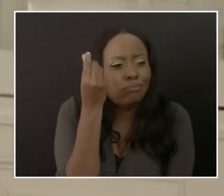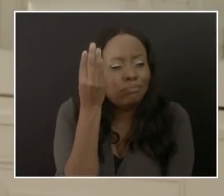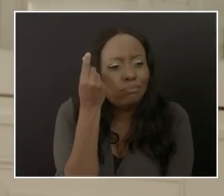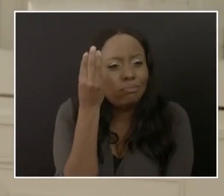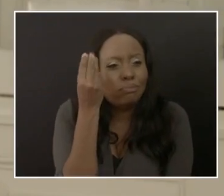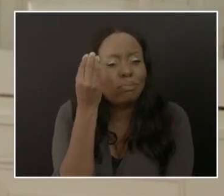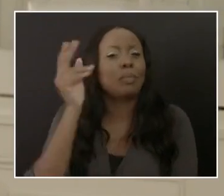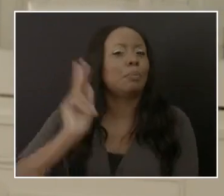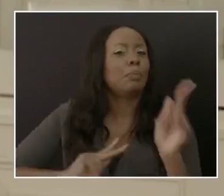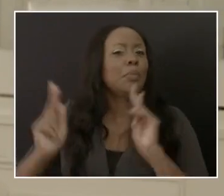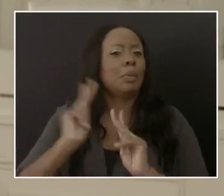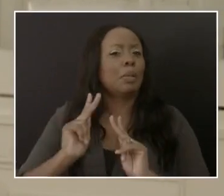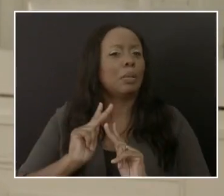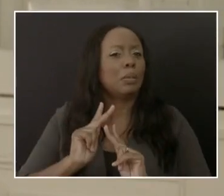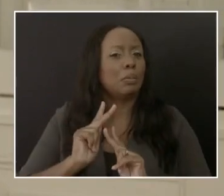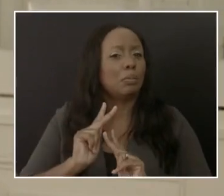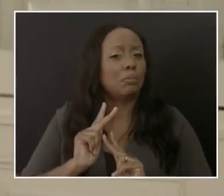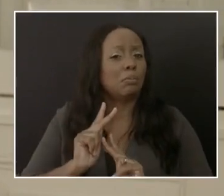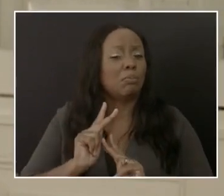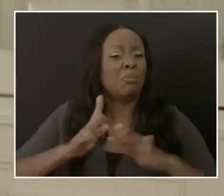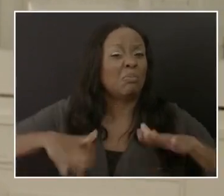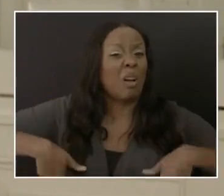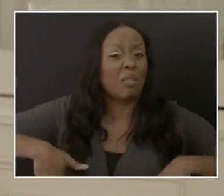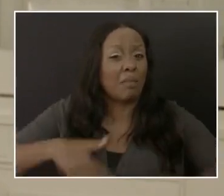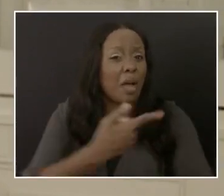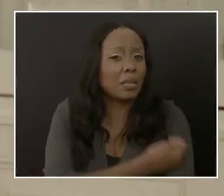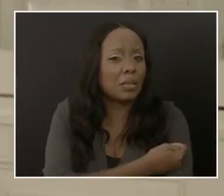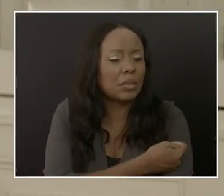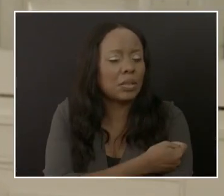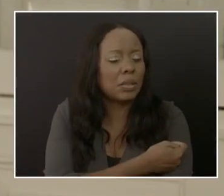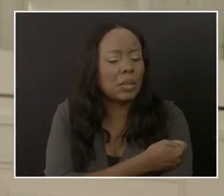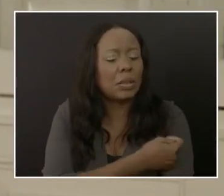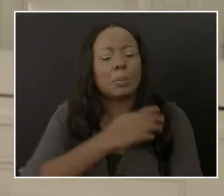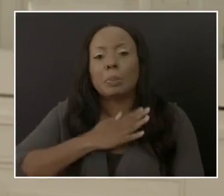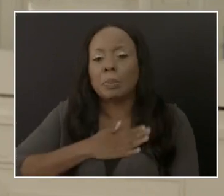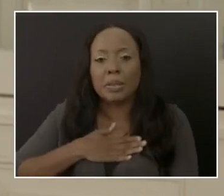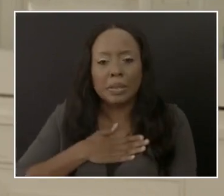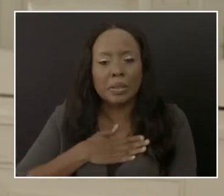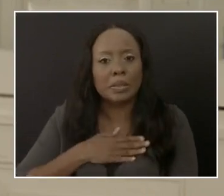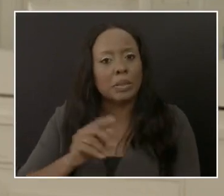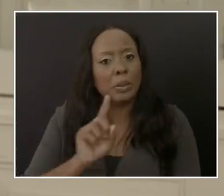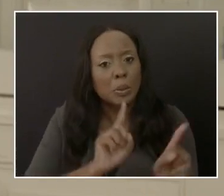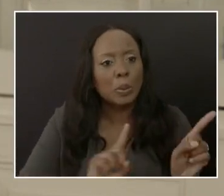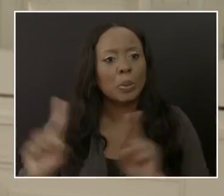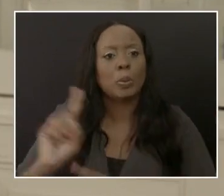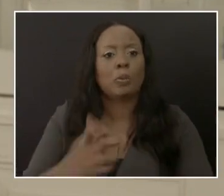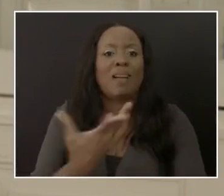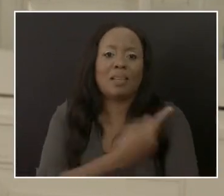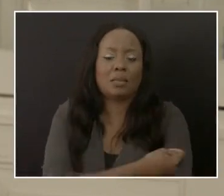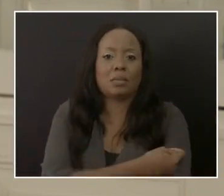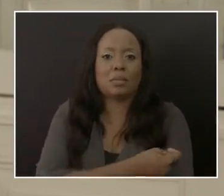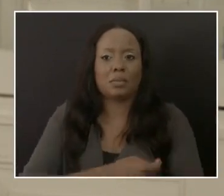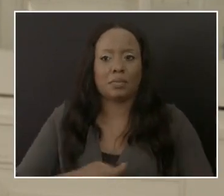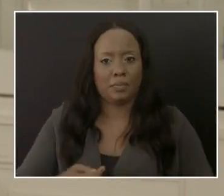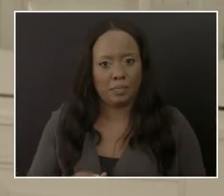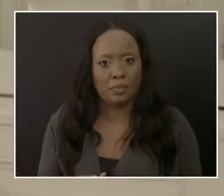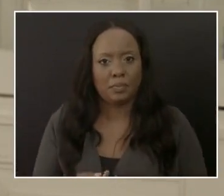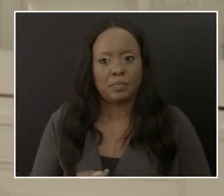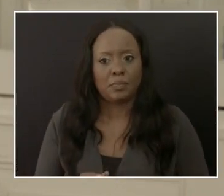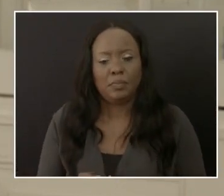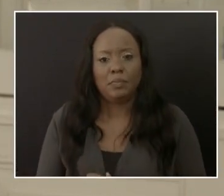been vaccinated. It's like playing Russian roulette. To date,